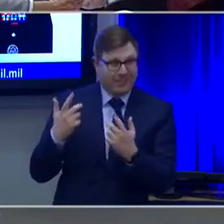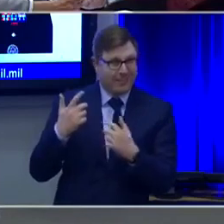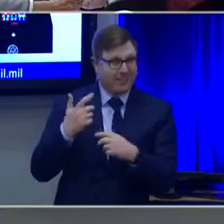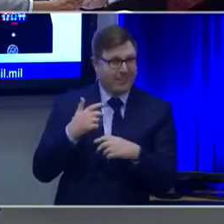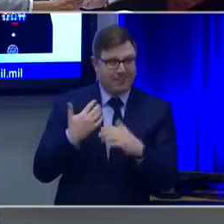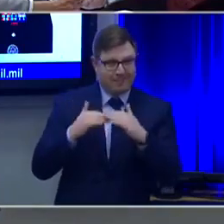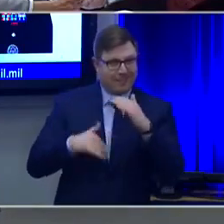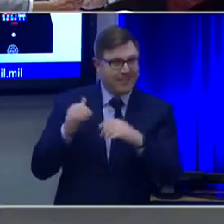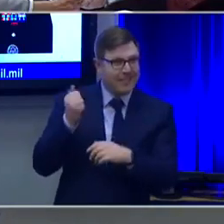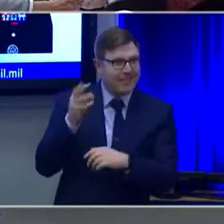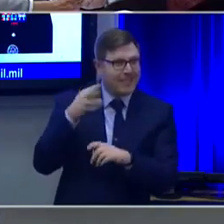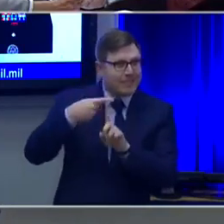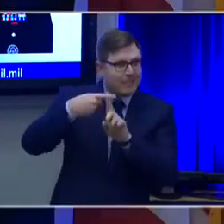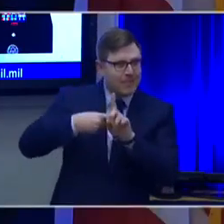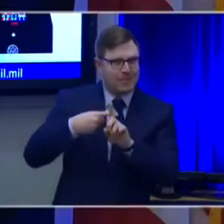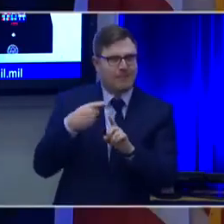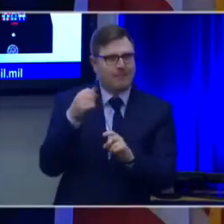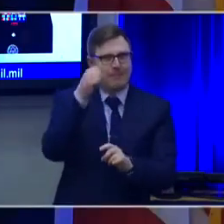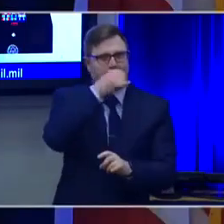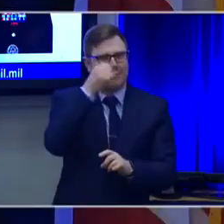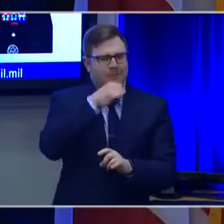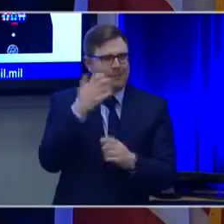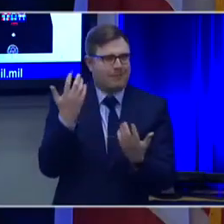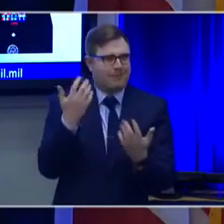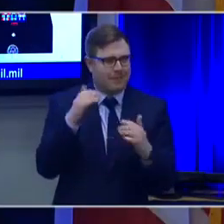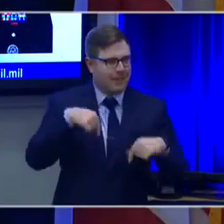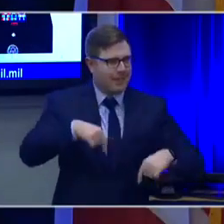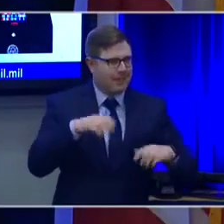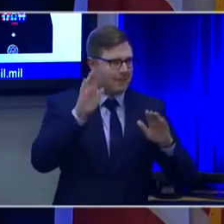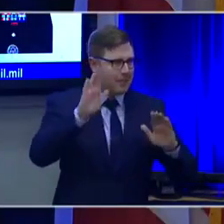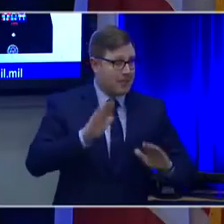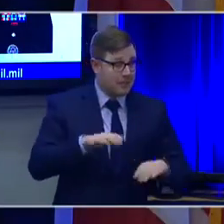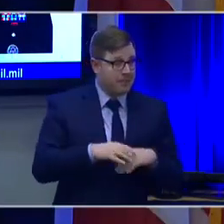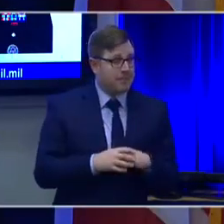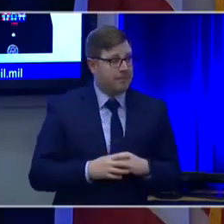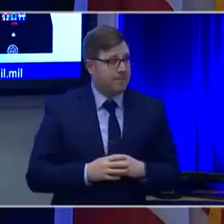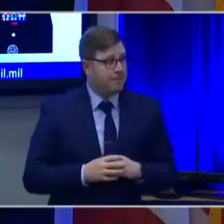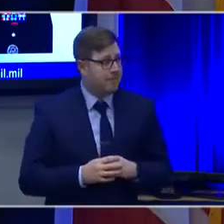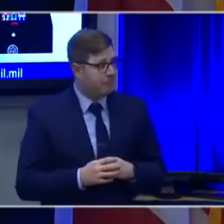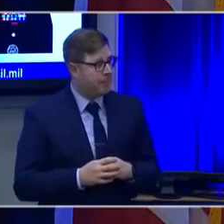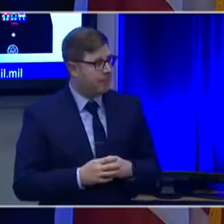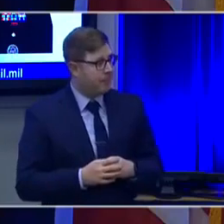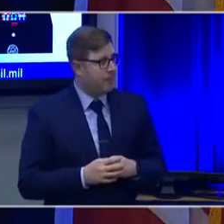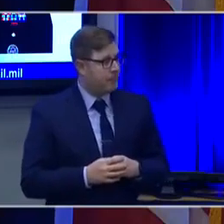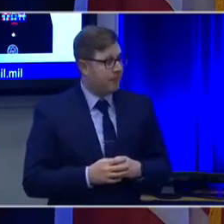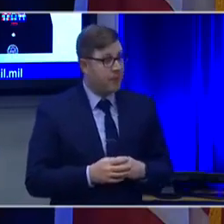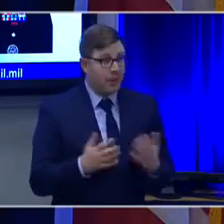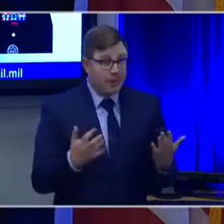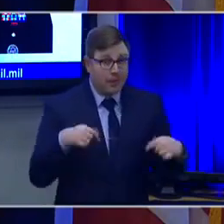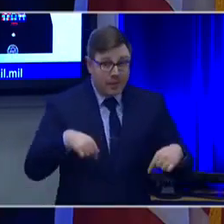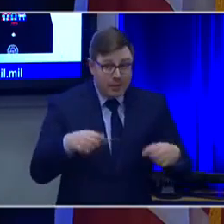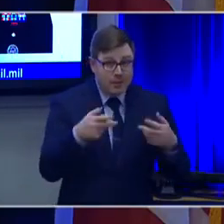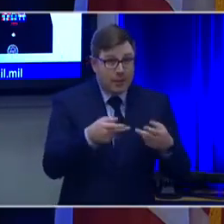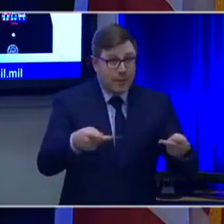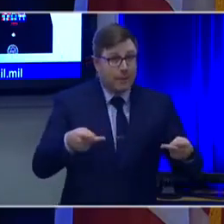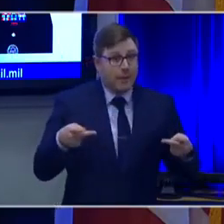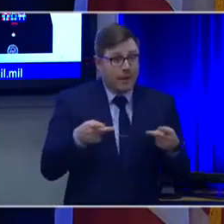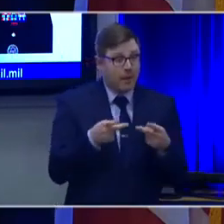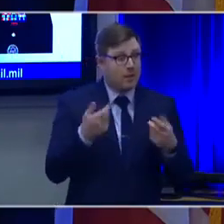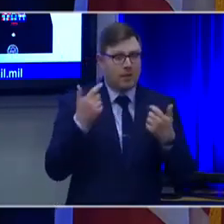whether we're talking about the Pentagon, you know, it's a great place for us to do this because